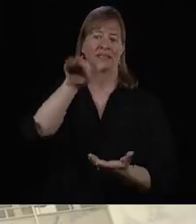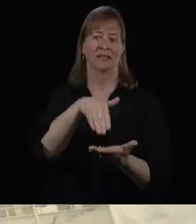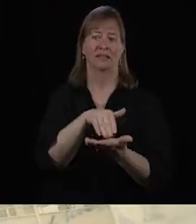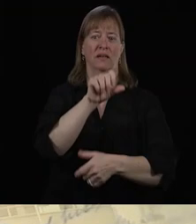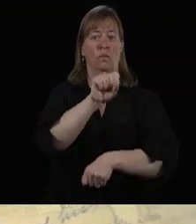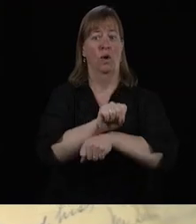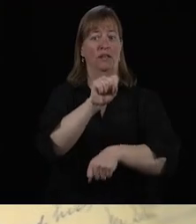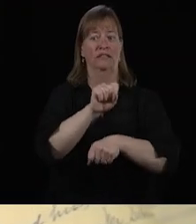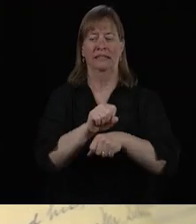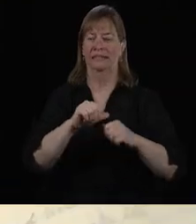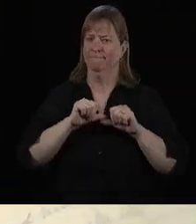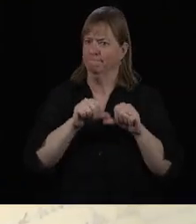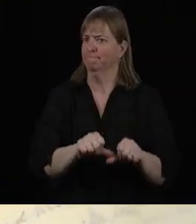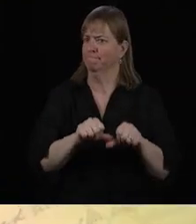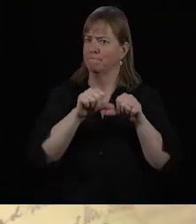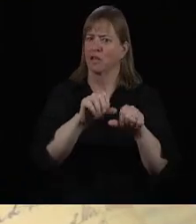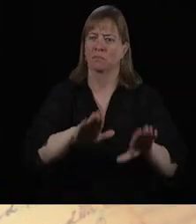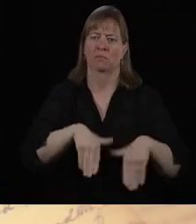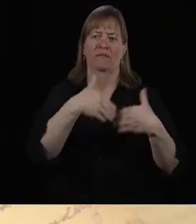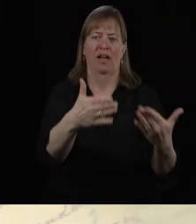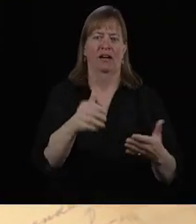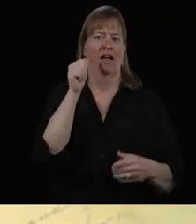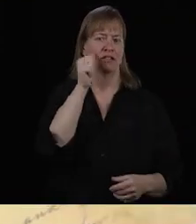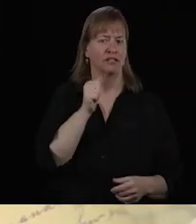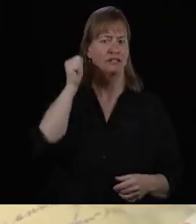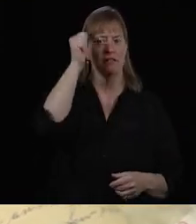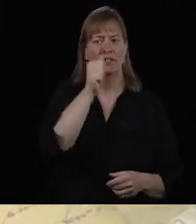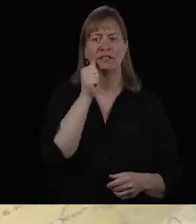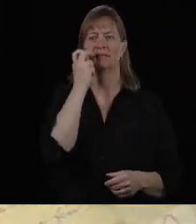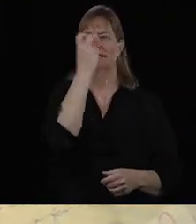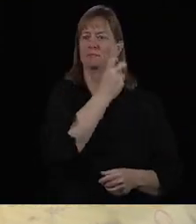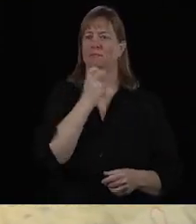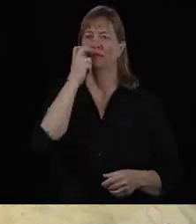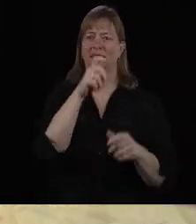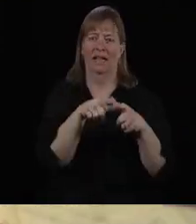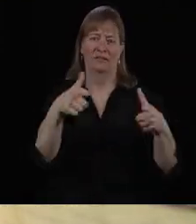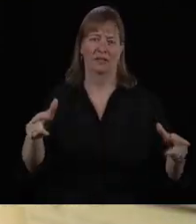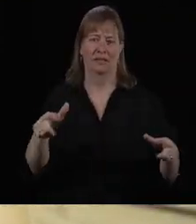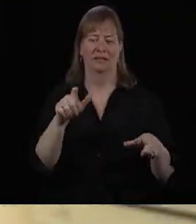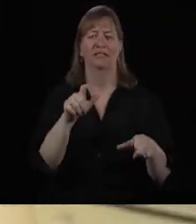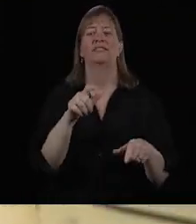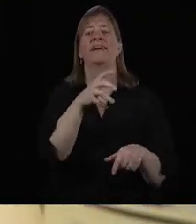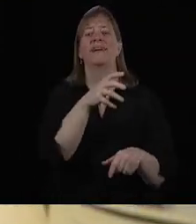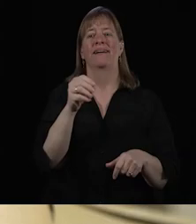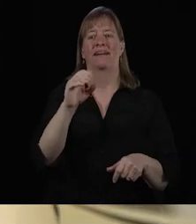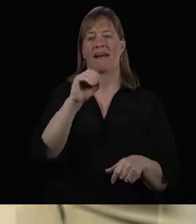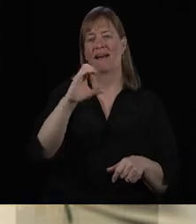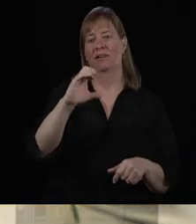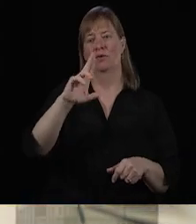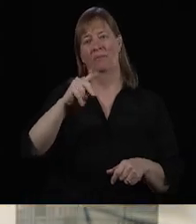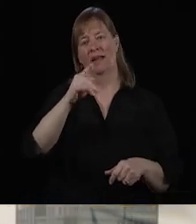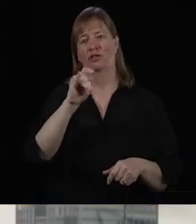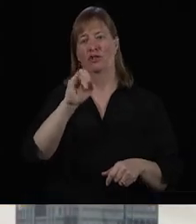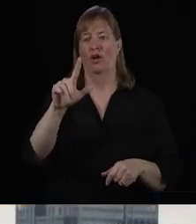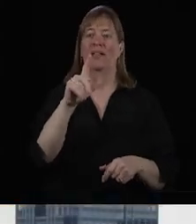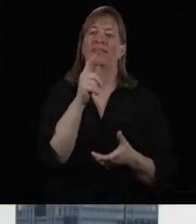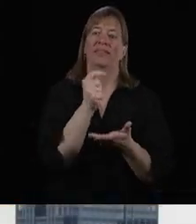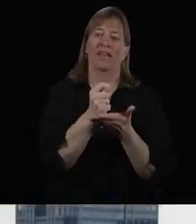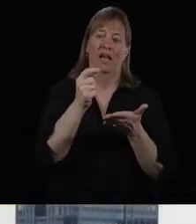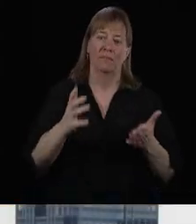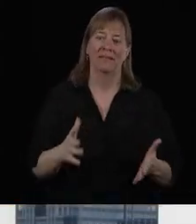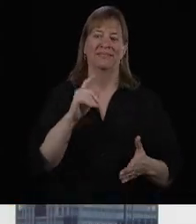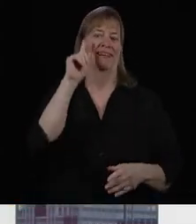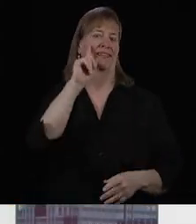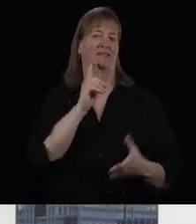tirelessly providing audiology speech language pathology occupational therapy and Deaf services to the greater